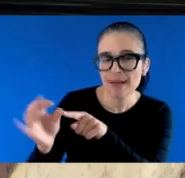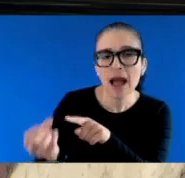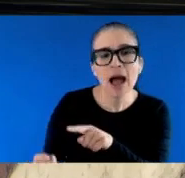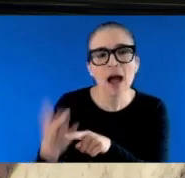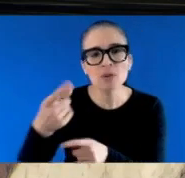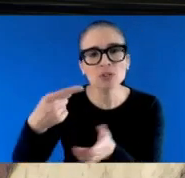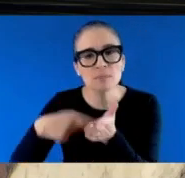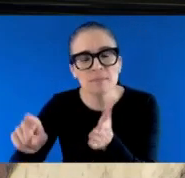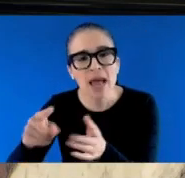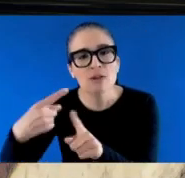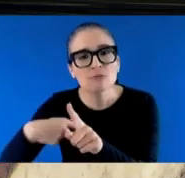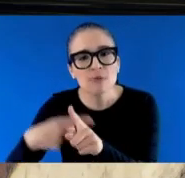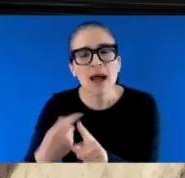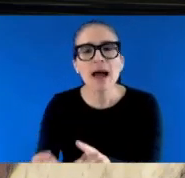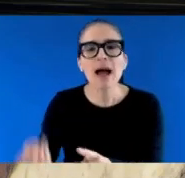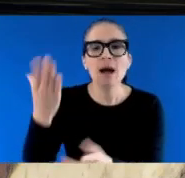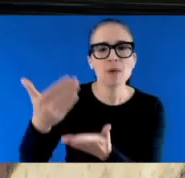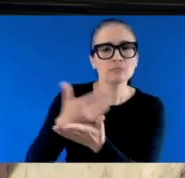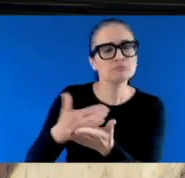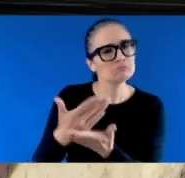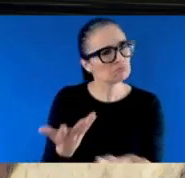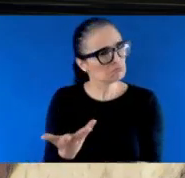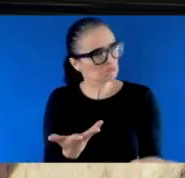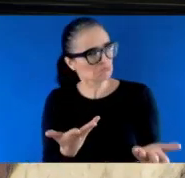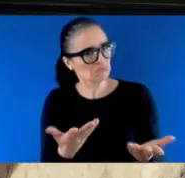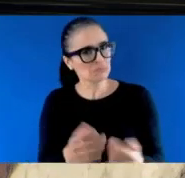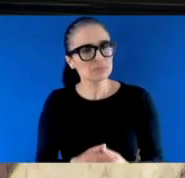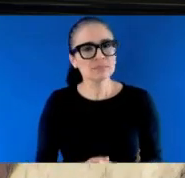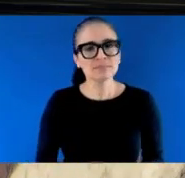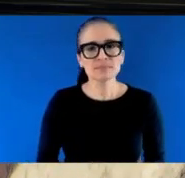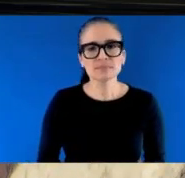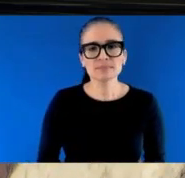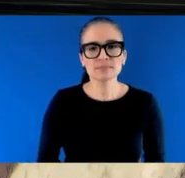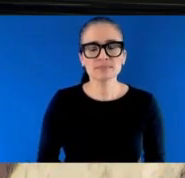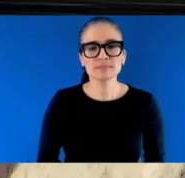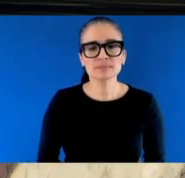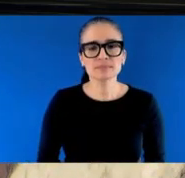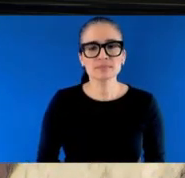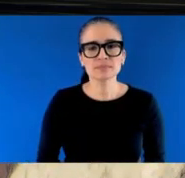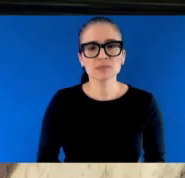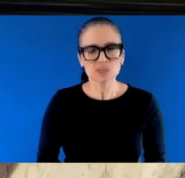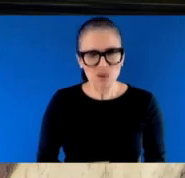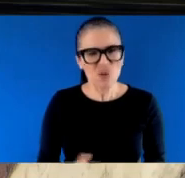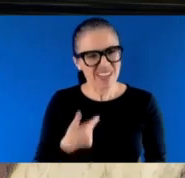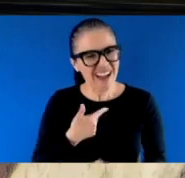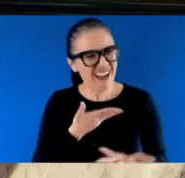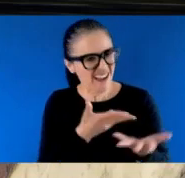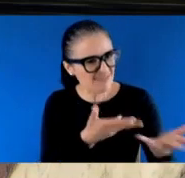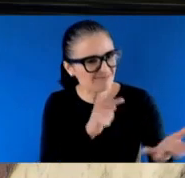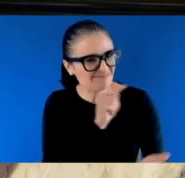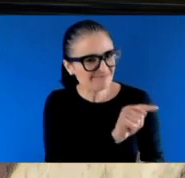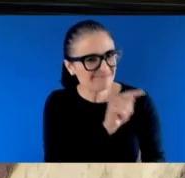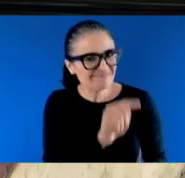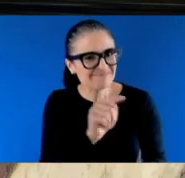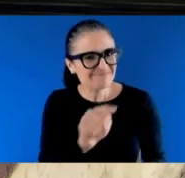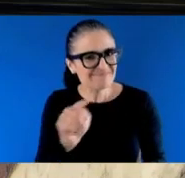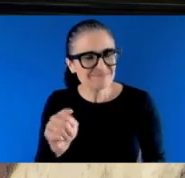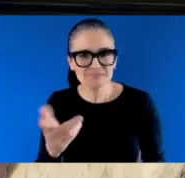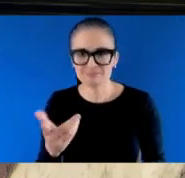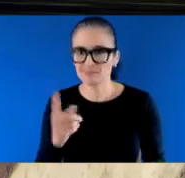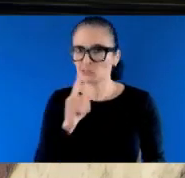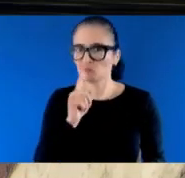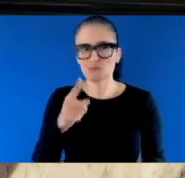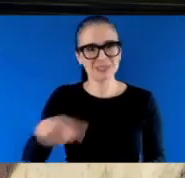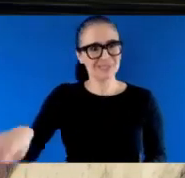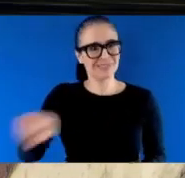And since that time, I've talked to lots of folks in my community, and they don't know about the renter's tax credit, Honourable Speaker. Politicians often